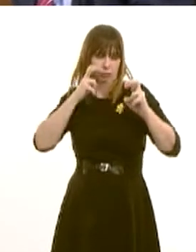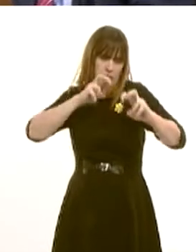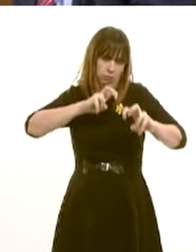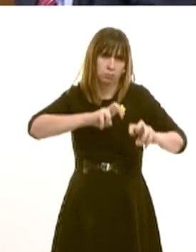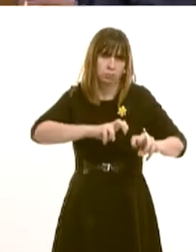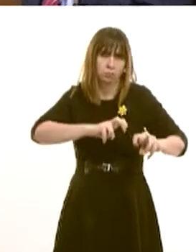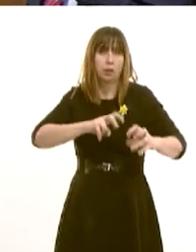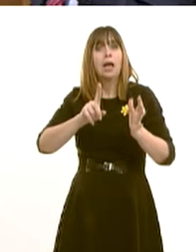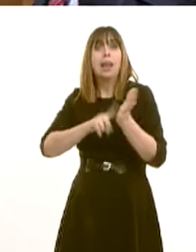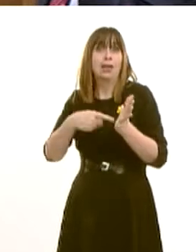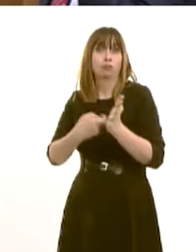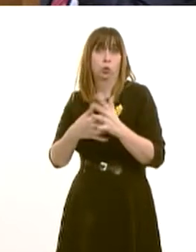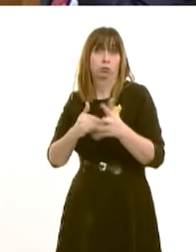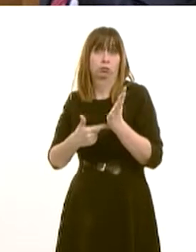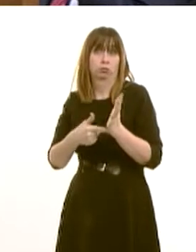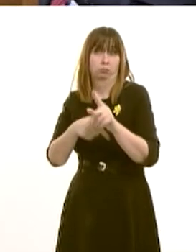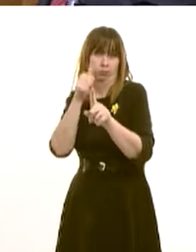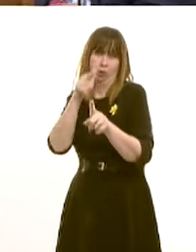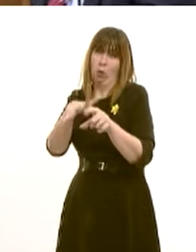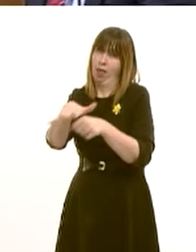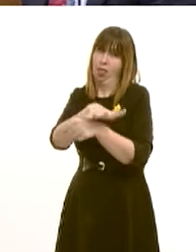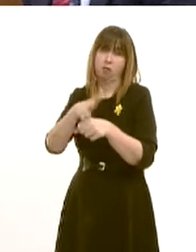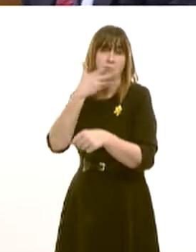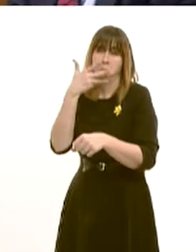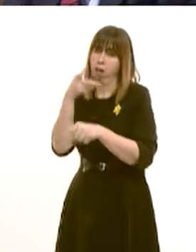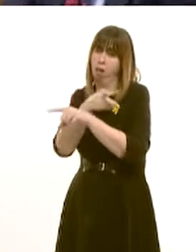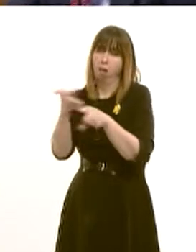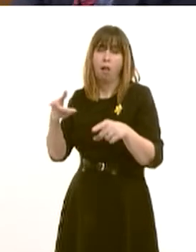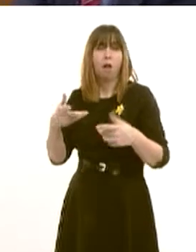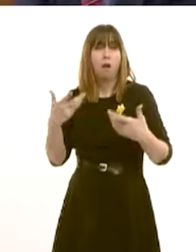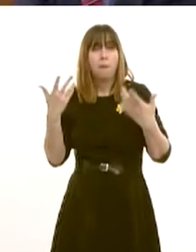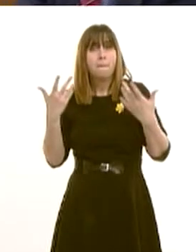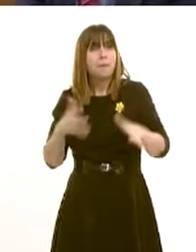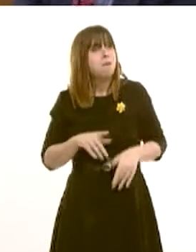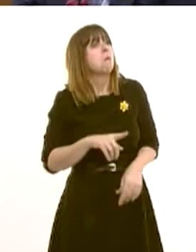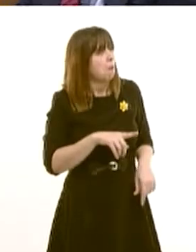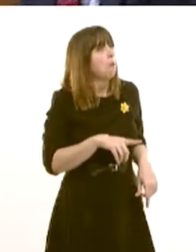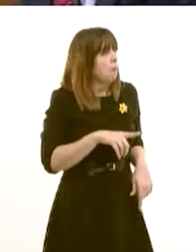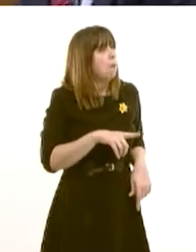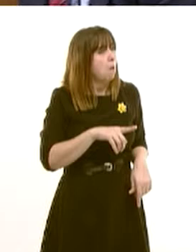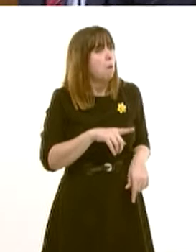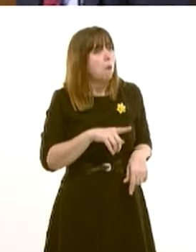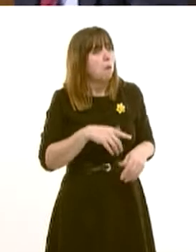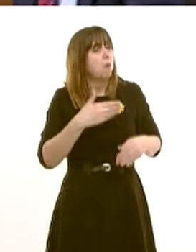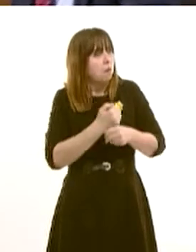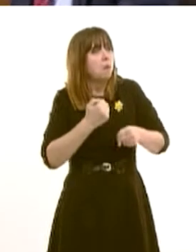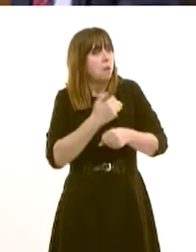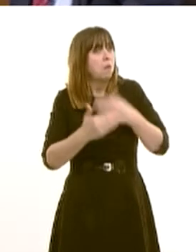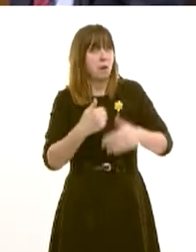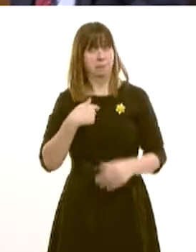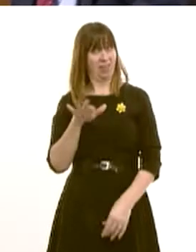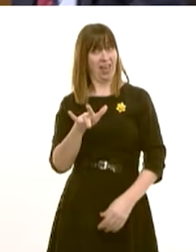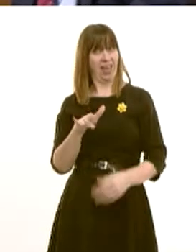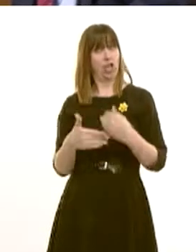around Llan Roost, I know that the people who live in Llan Roost have been happy to see the work that's been taken forward. I've visited Llan Roost on New Year's Eve.